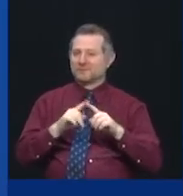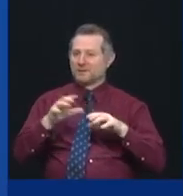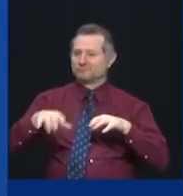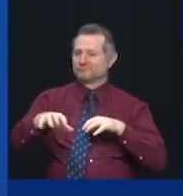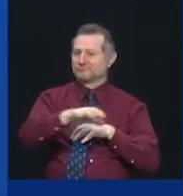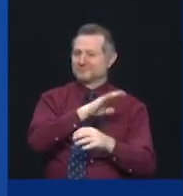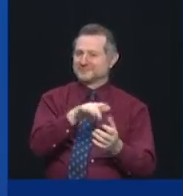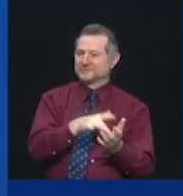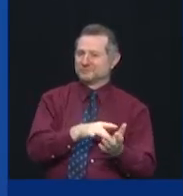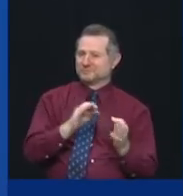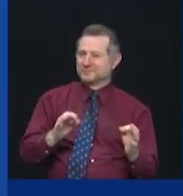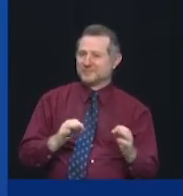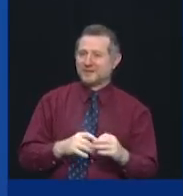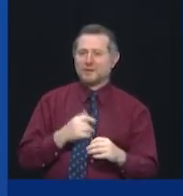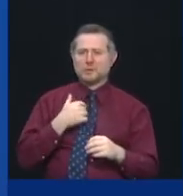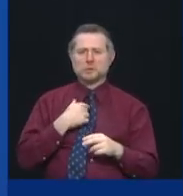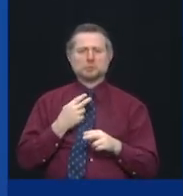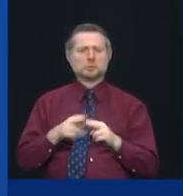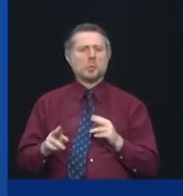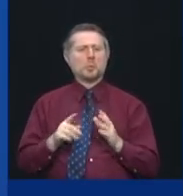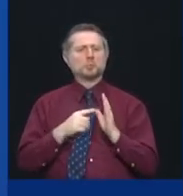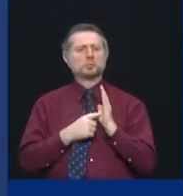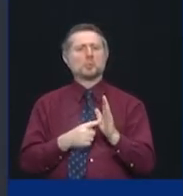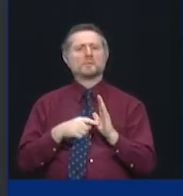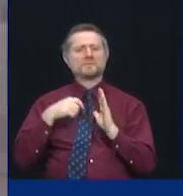We have a short video that gives an idea.